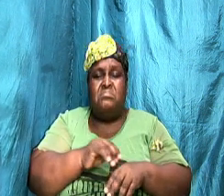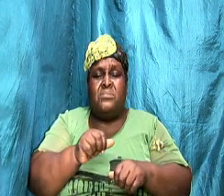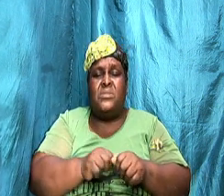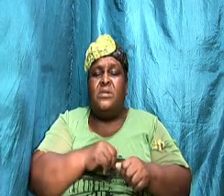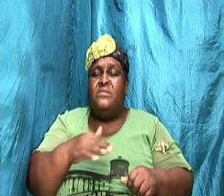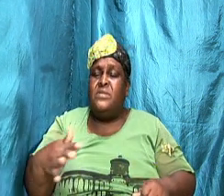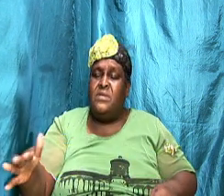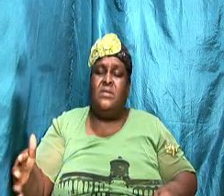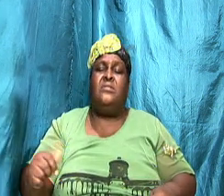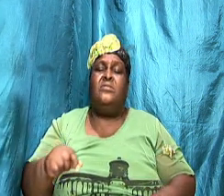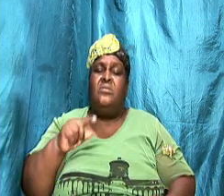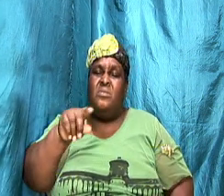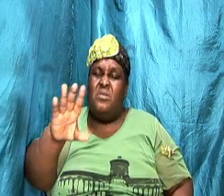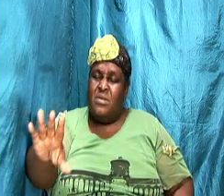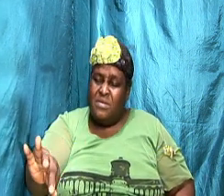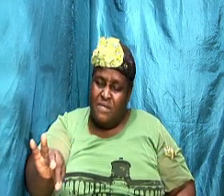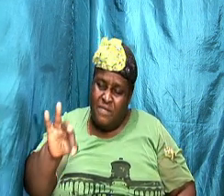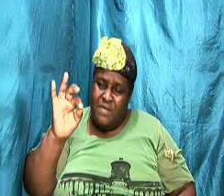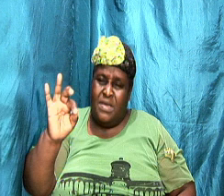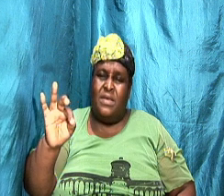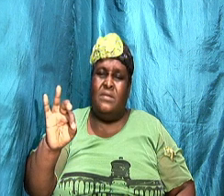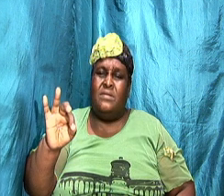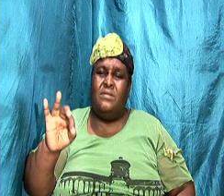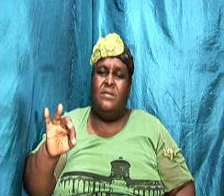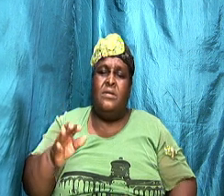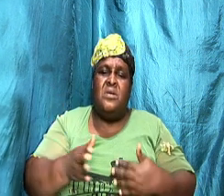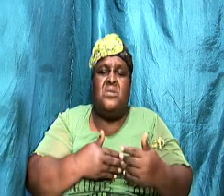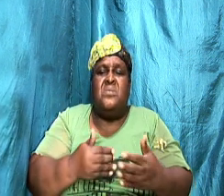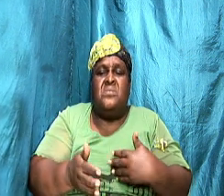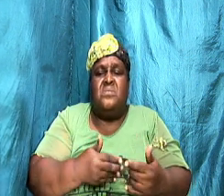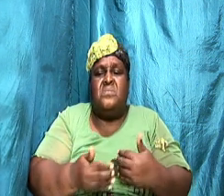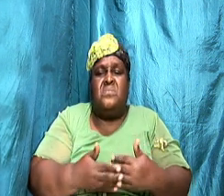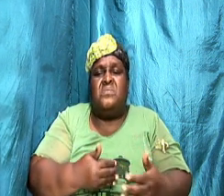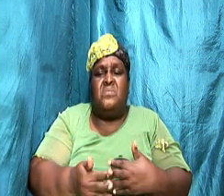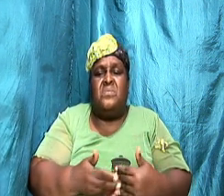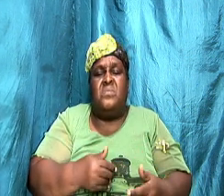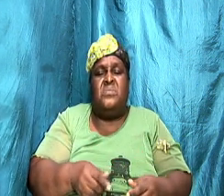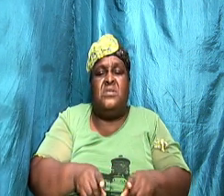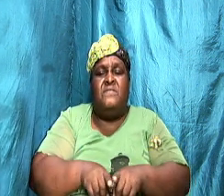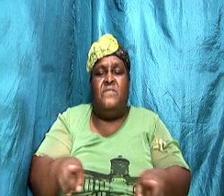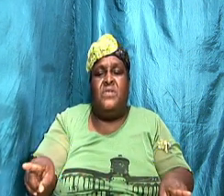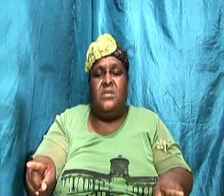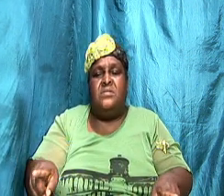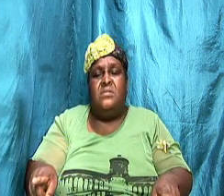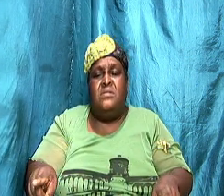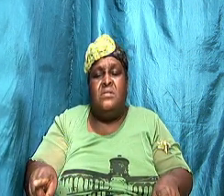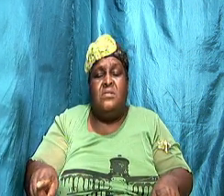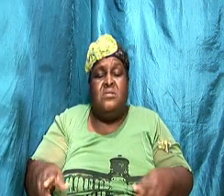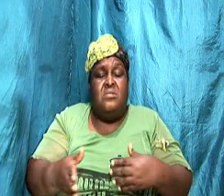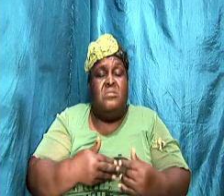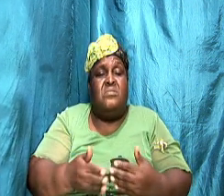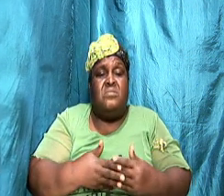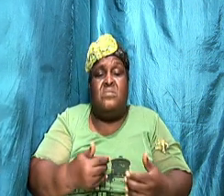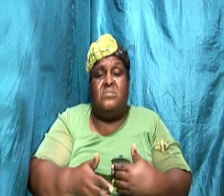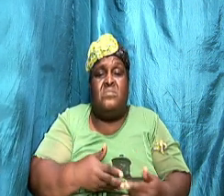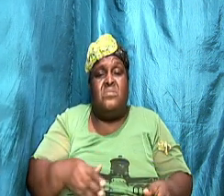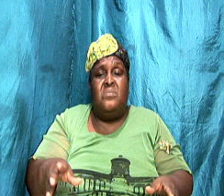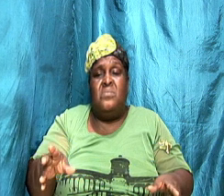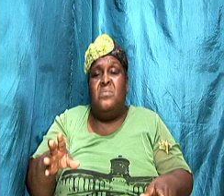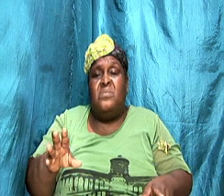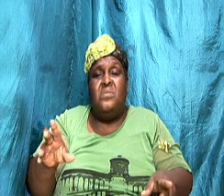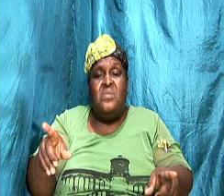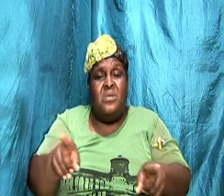so you are going to find out that though we are compatible though we like similar things there